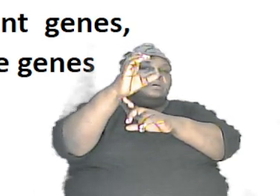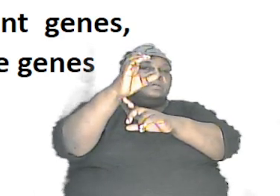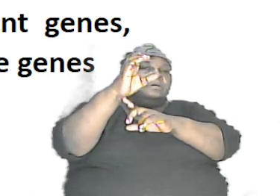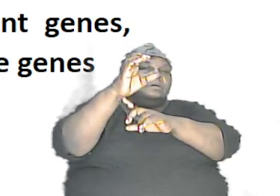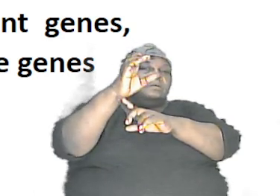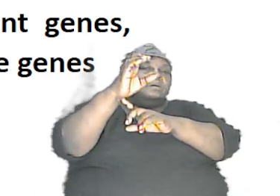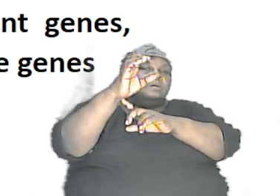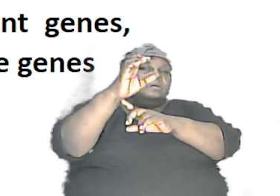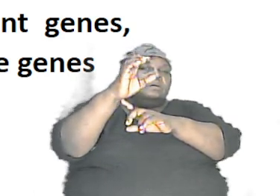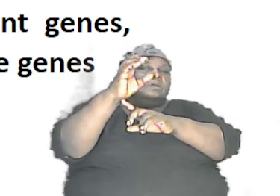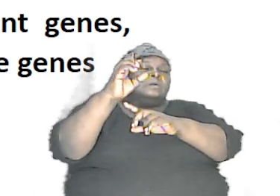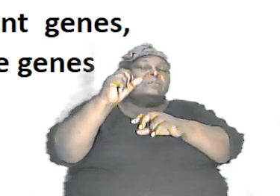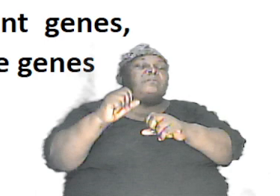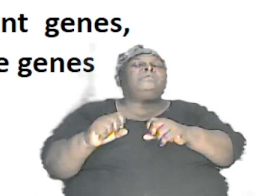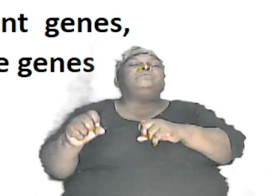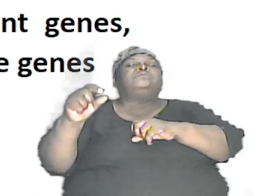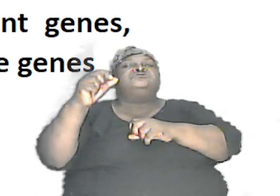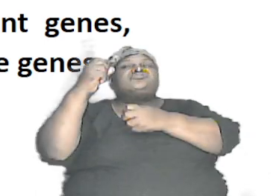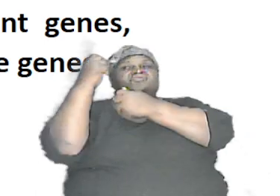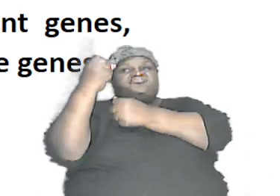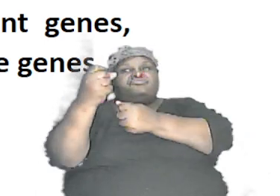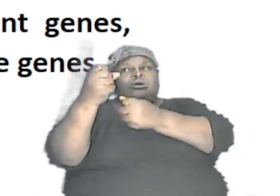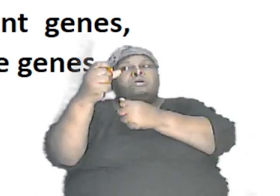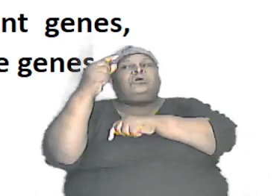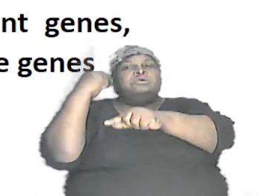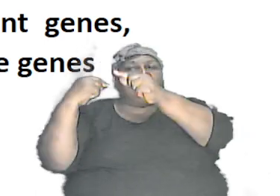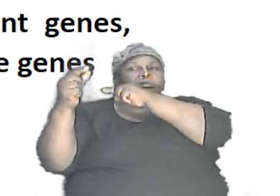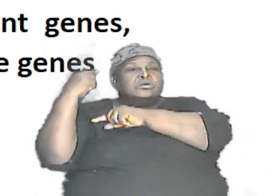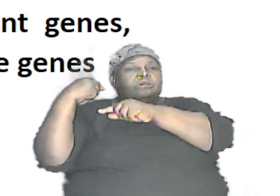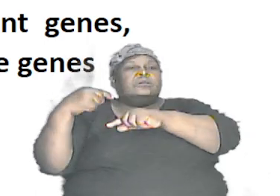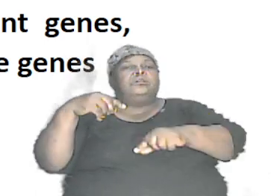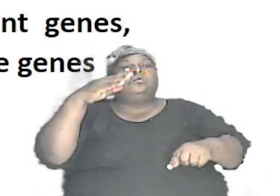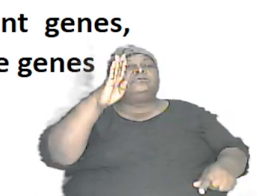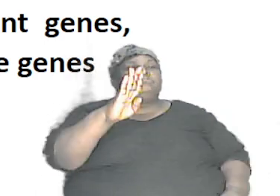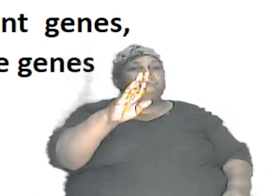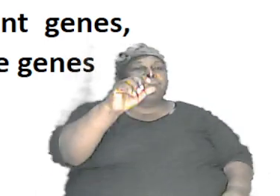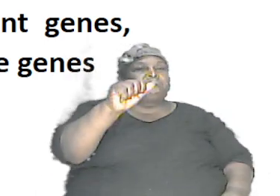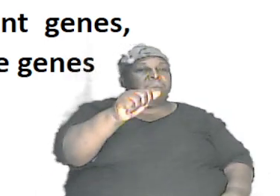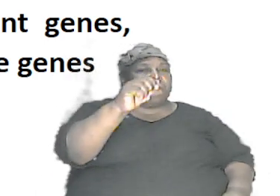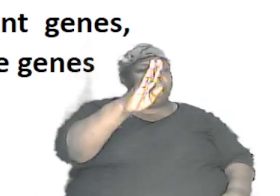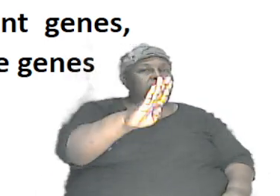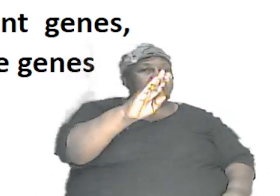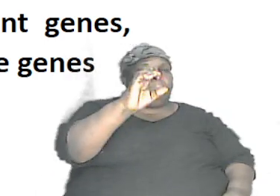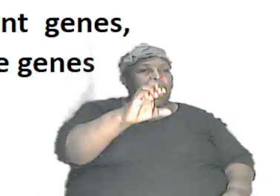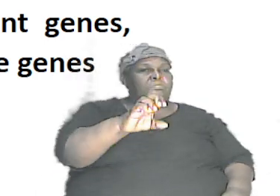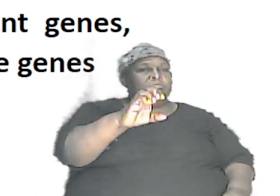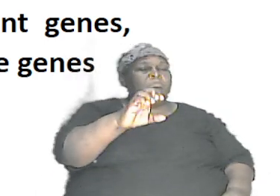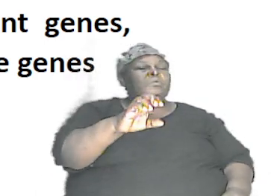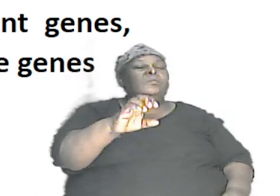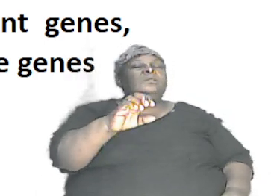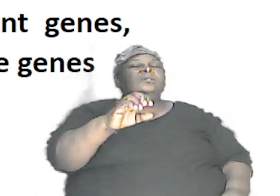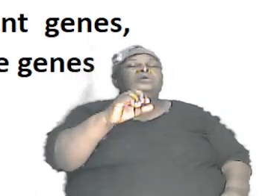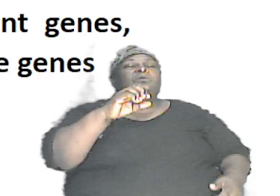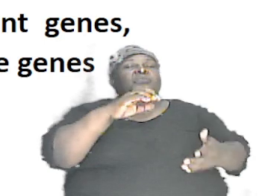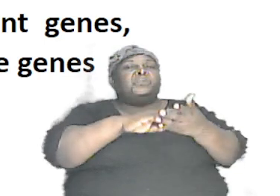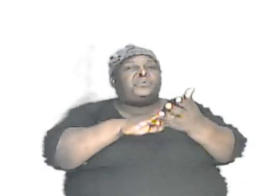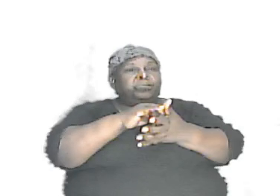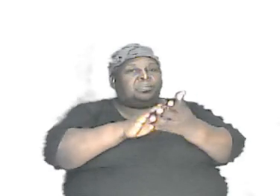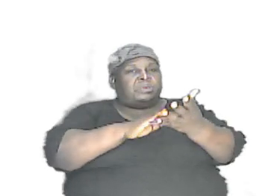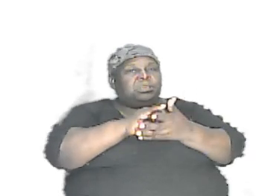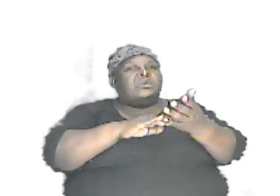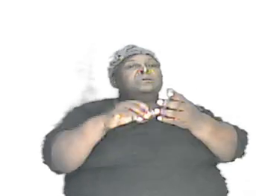represent the recessive genes are the one that is not dominant alright so